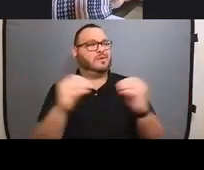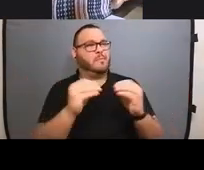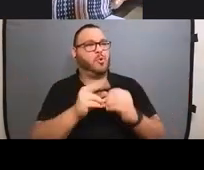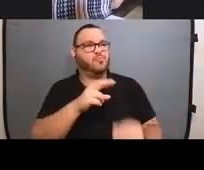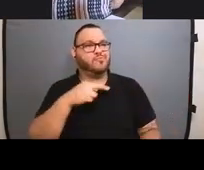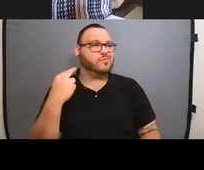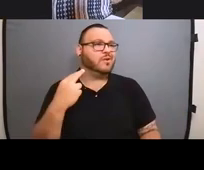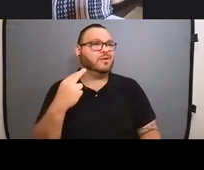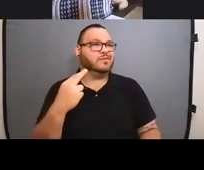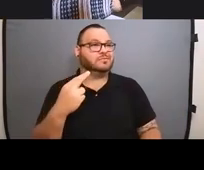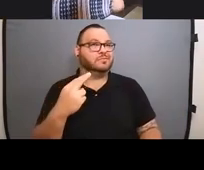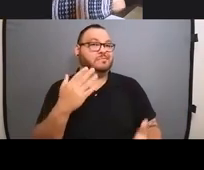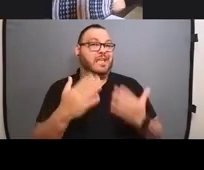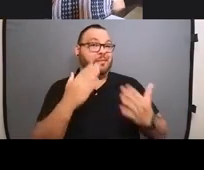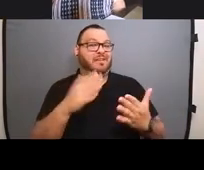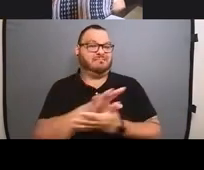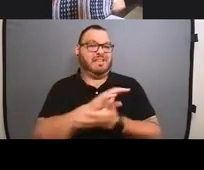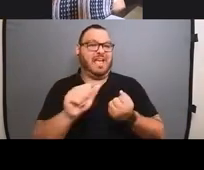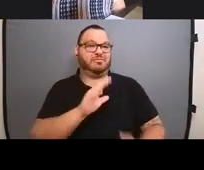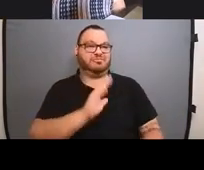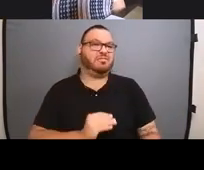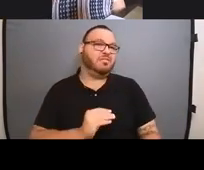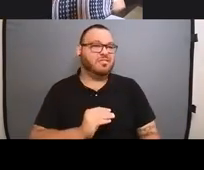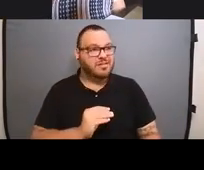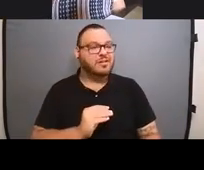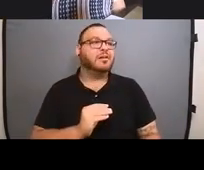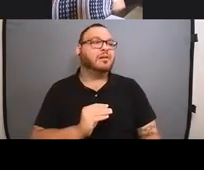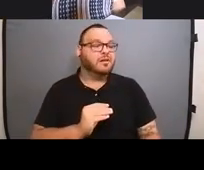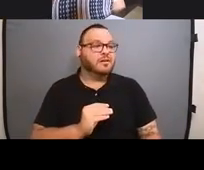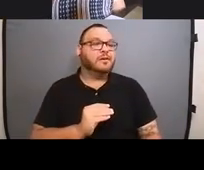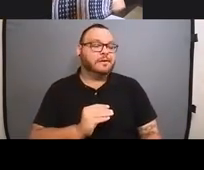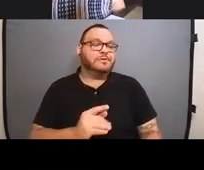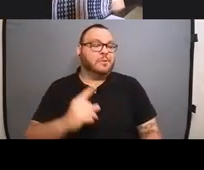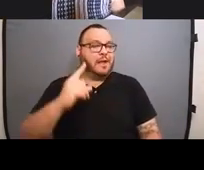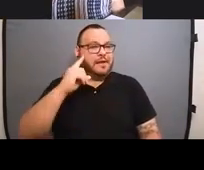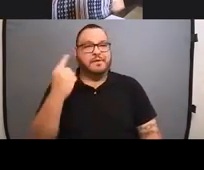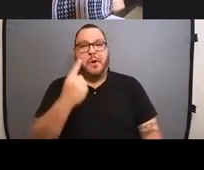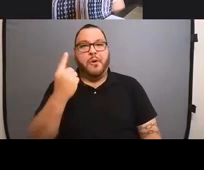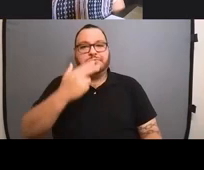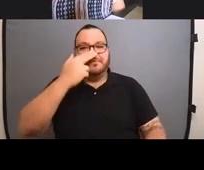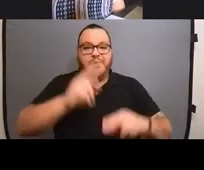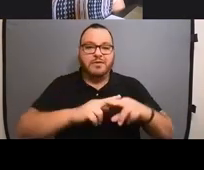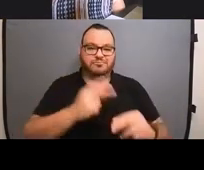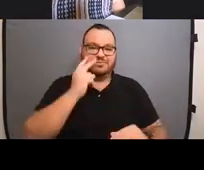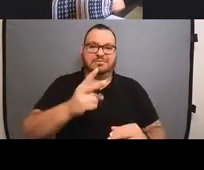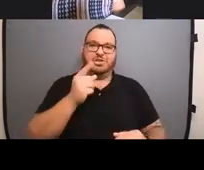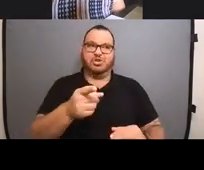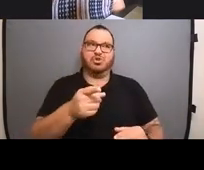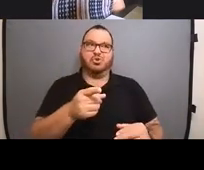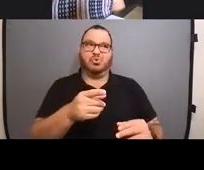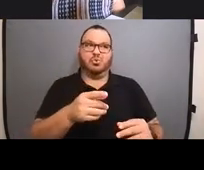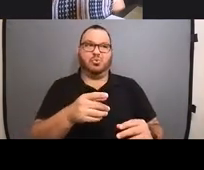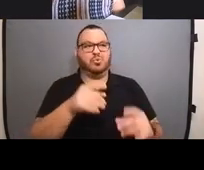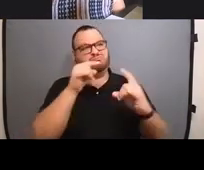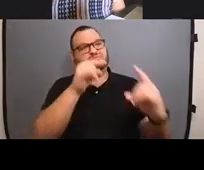for having that do real damage to their self-esteem. So I think it's always fun to see you just go after them. Um,